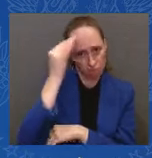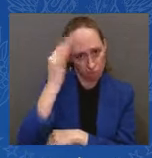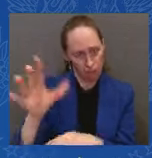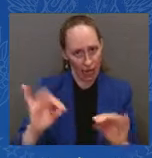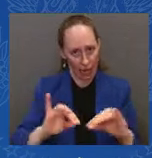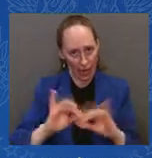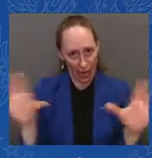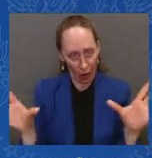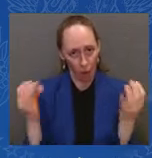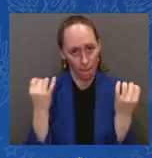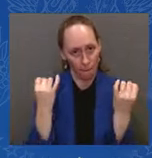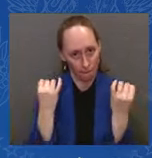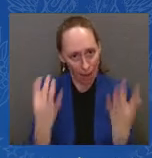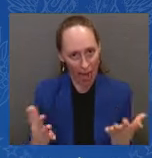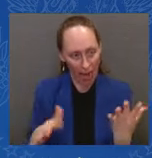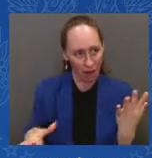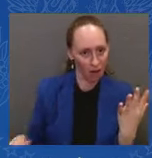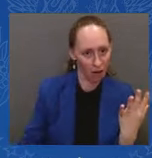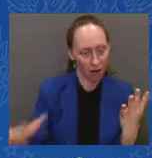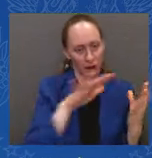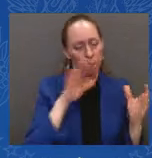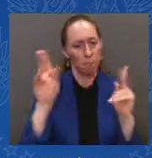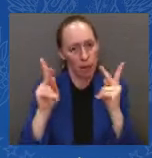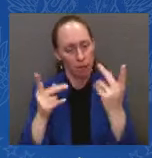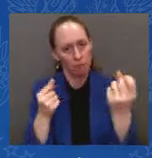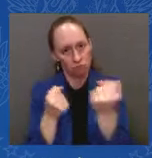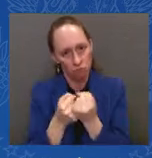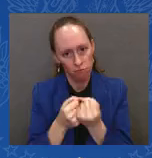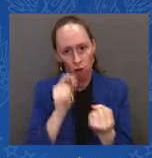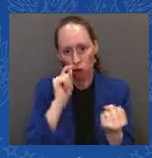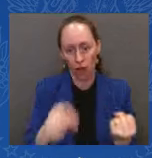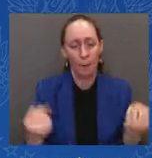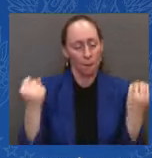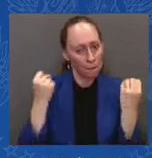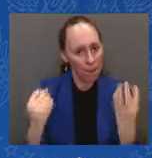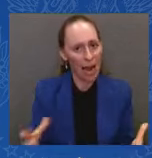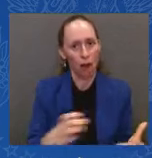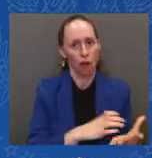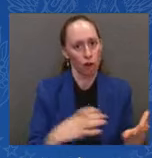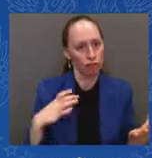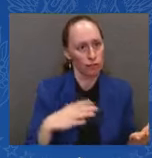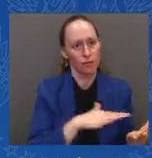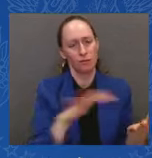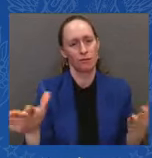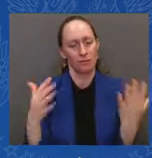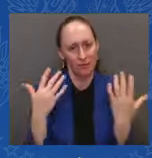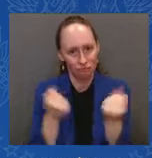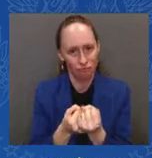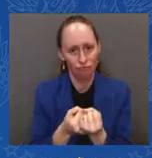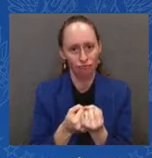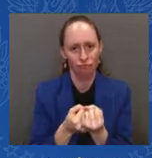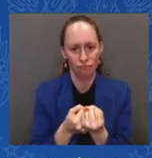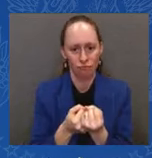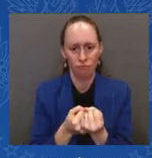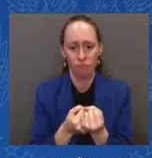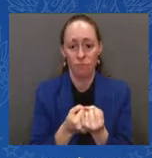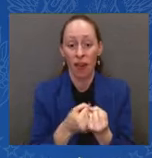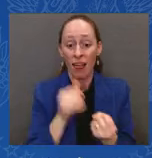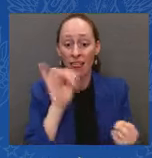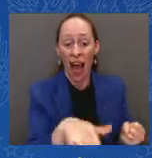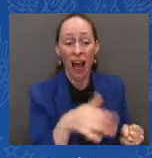Congress, both Democrat and Republican, support it. So, I don't think we should let them gamesmanship get in the way of blocking it. The